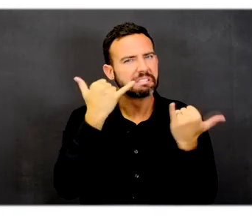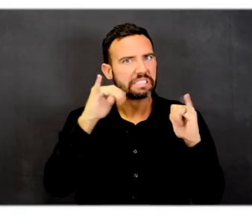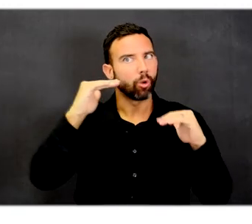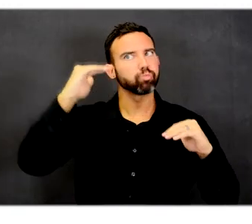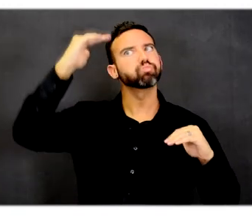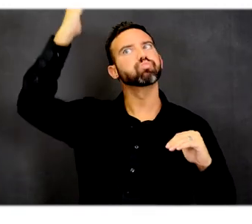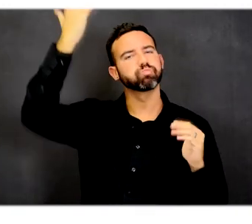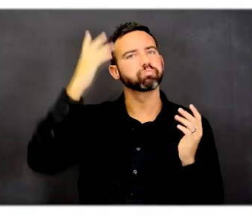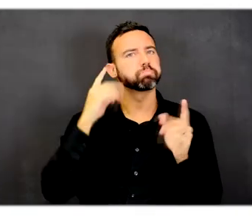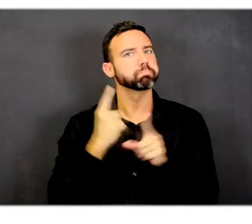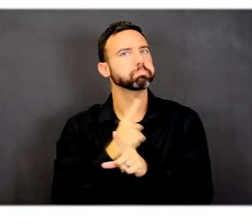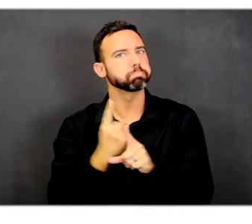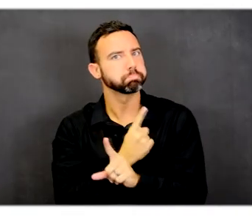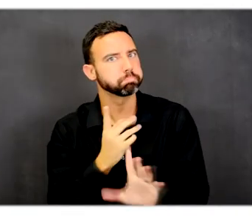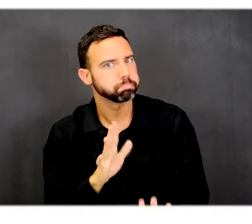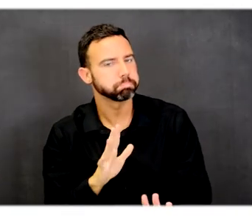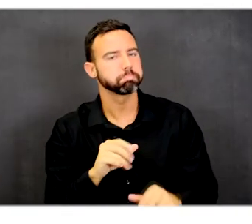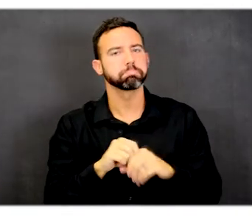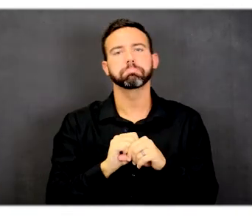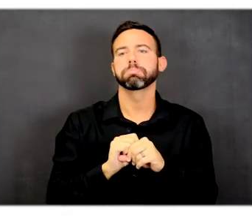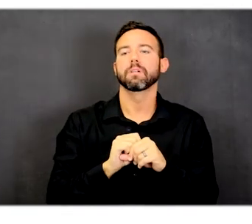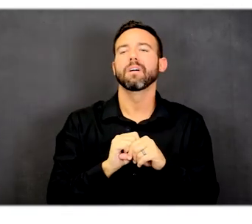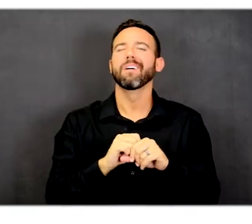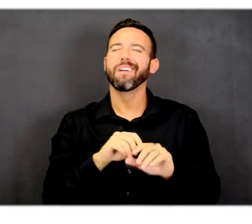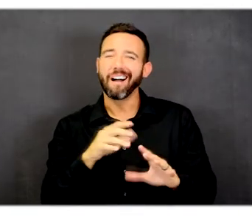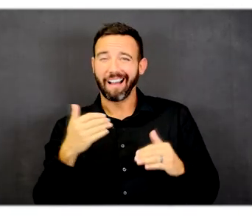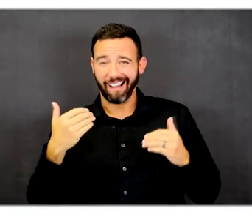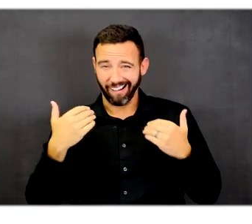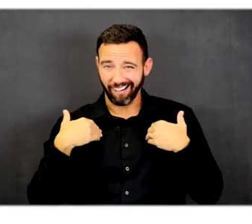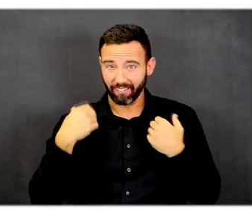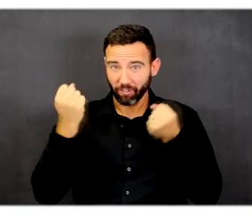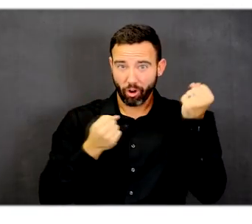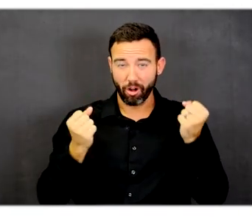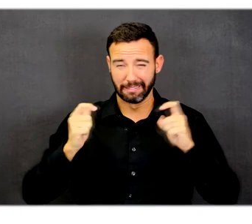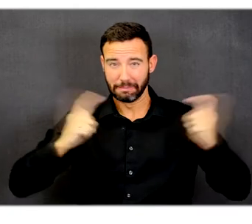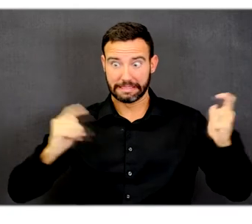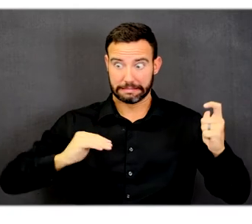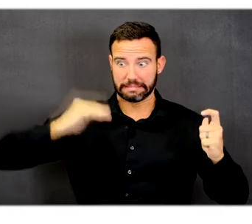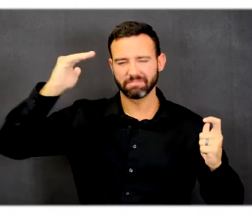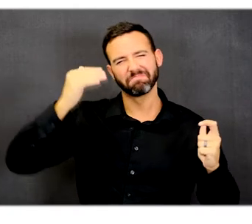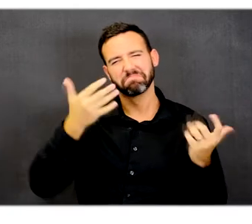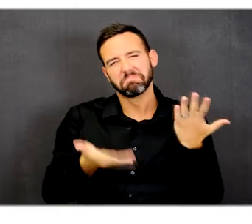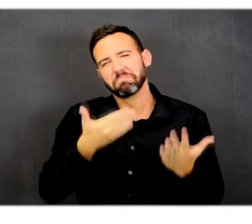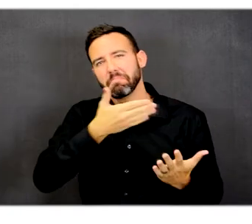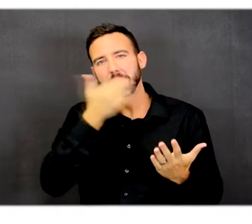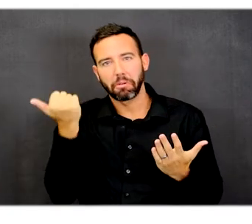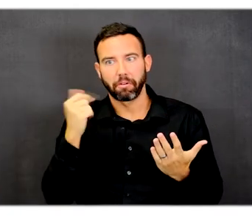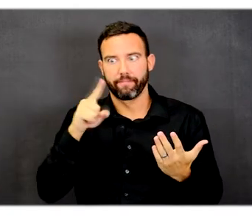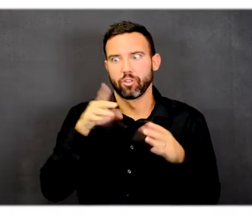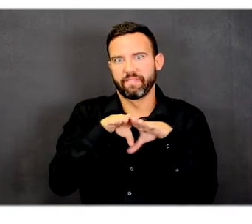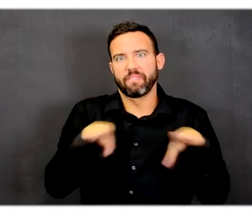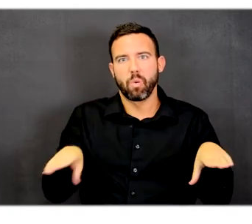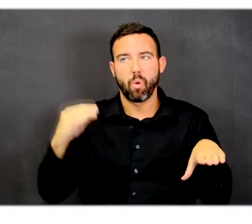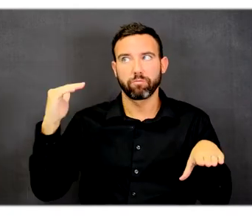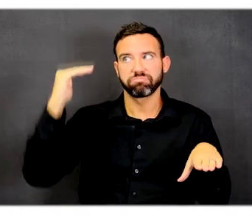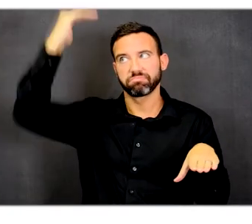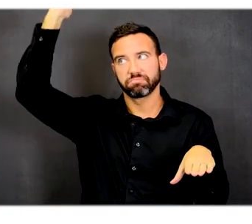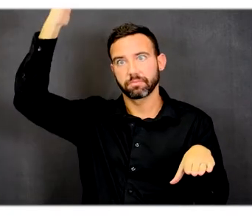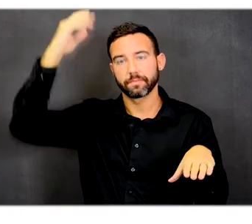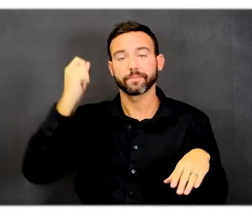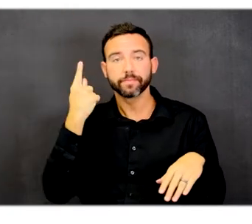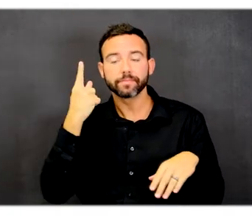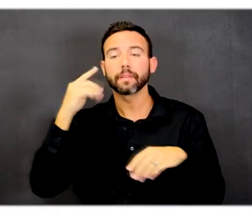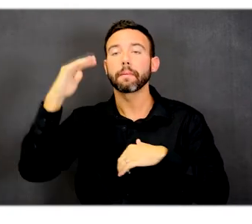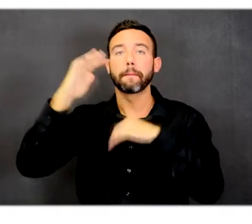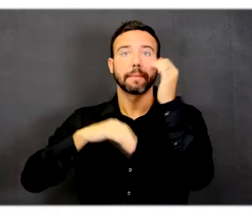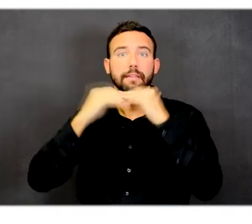There is much more headroom for bigger vehicles on the ground floor. When entering the main building on levels two